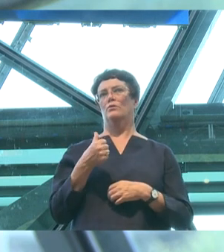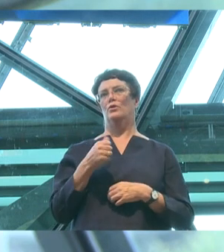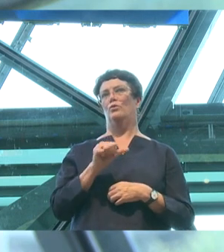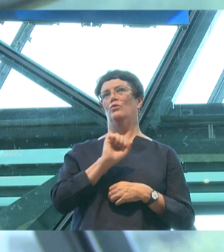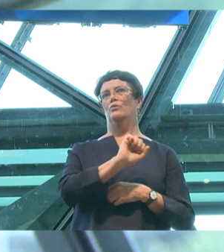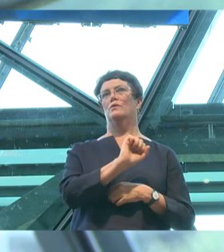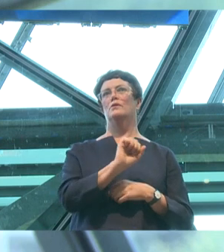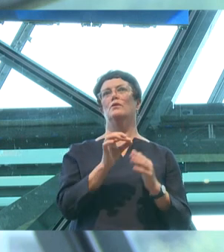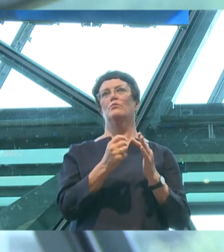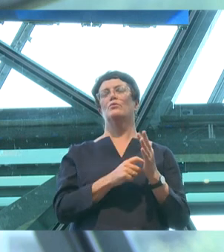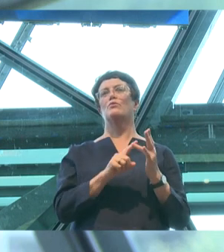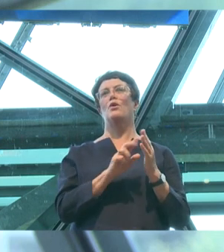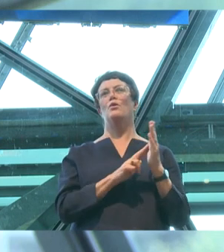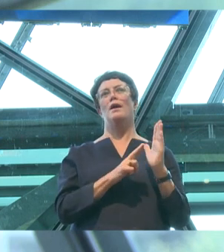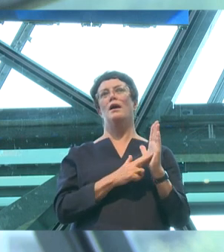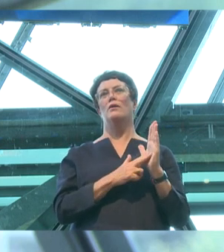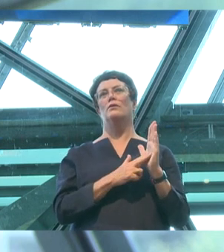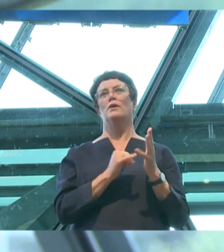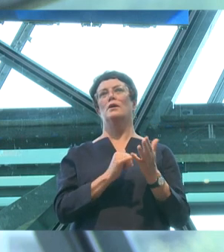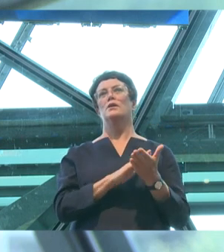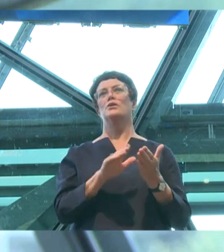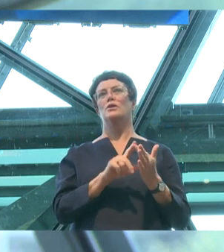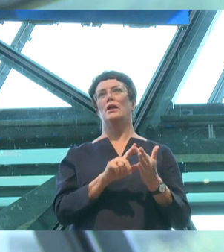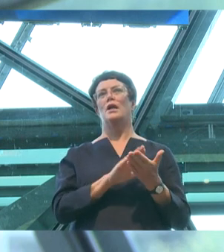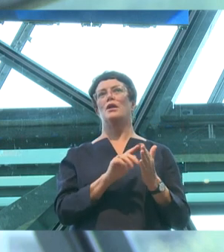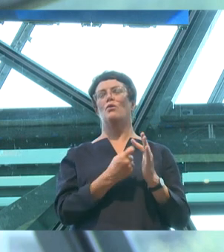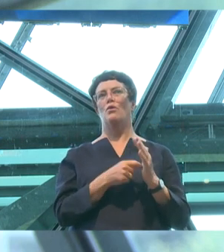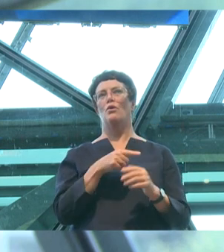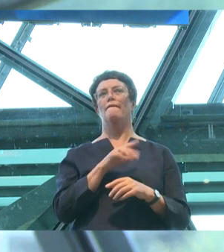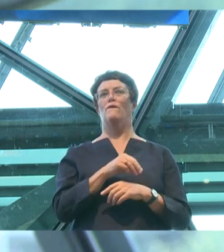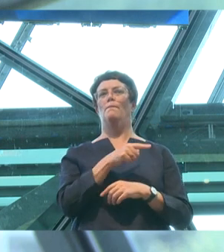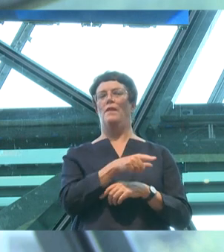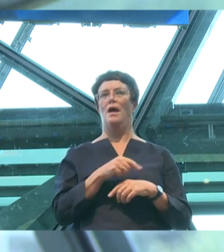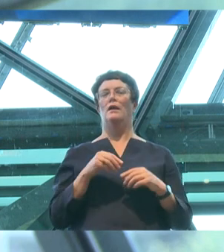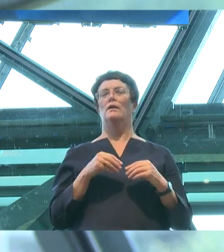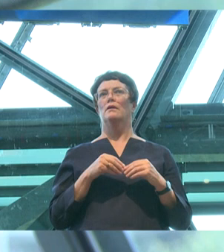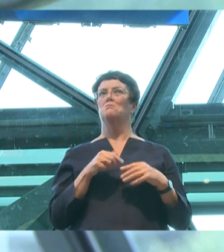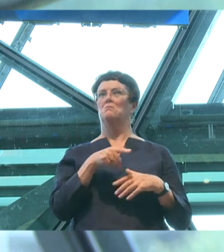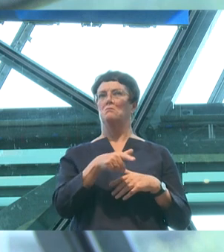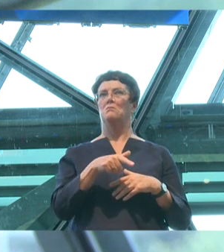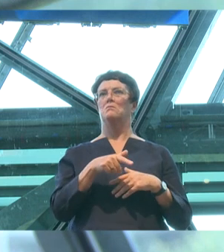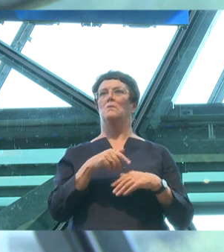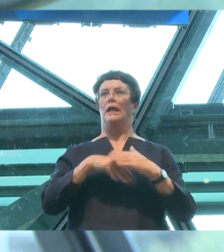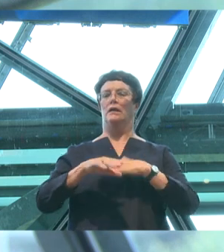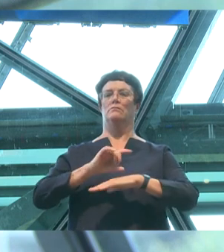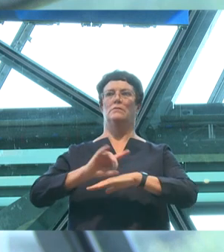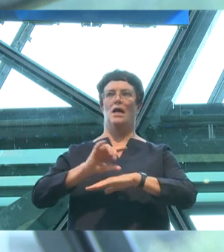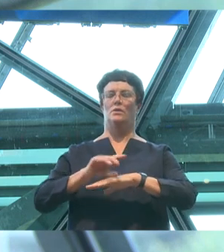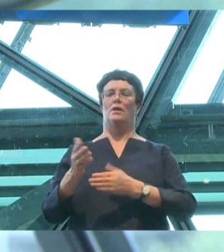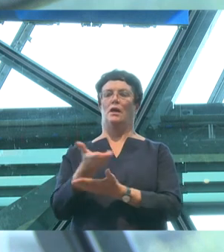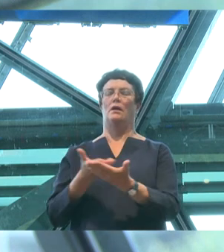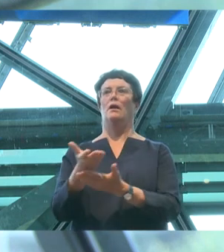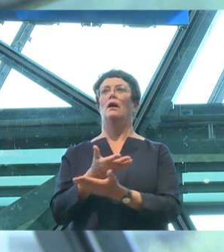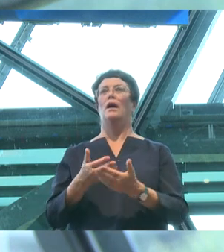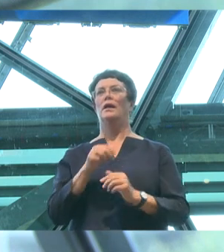And as a result, he ended up in counselling. And he told Andrew Solomon, and this